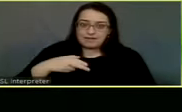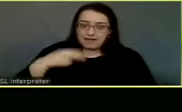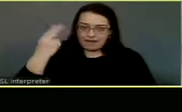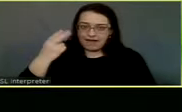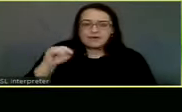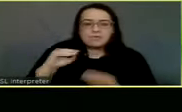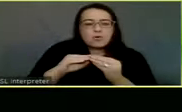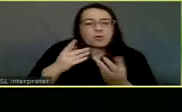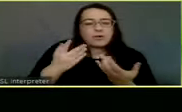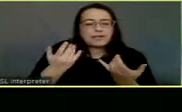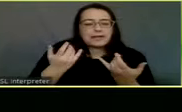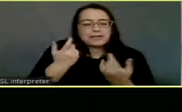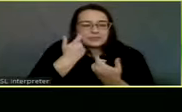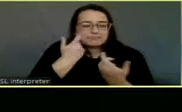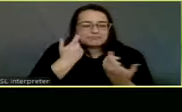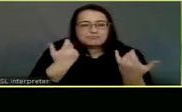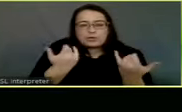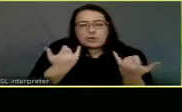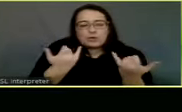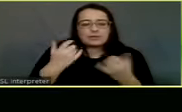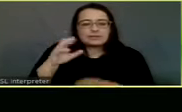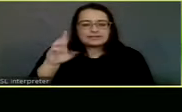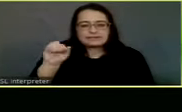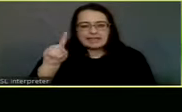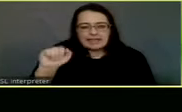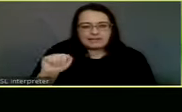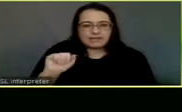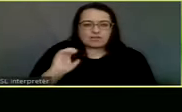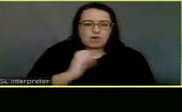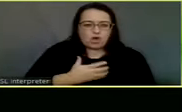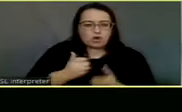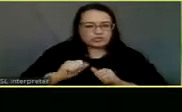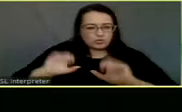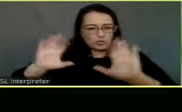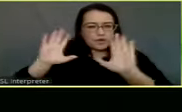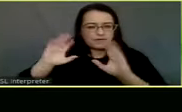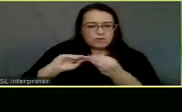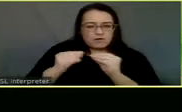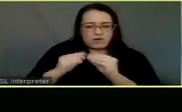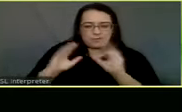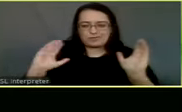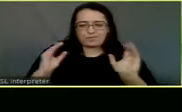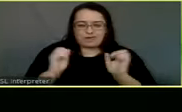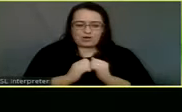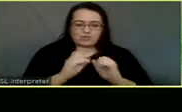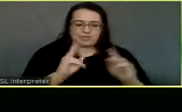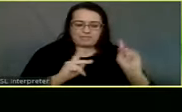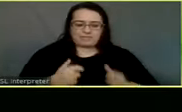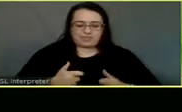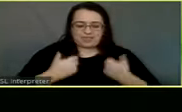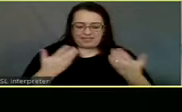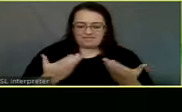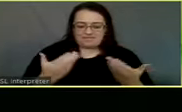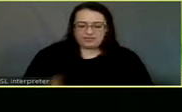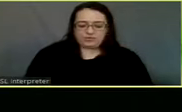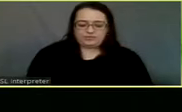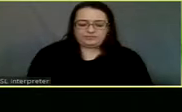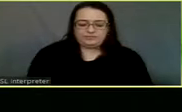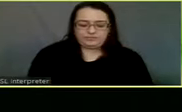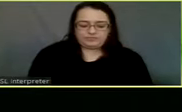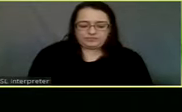data of how our surrender numbers compared to our population numbers to other cities.